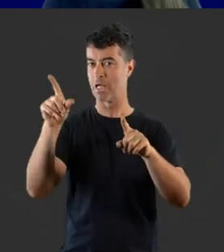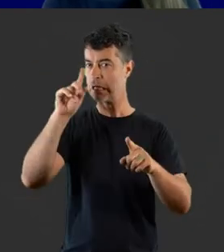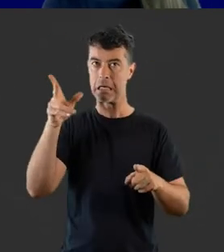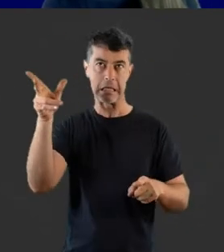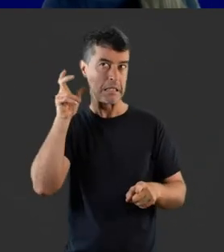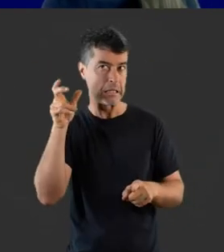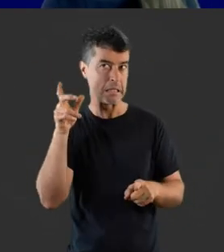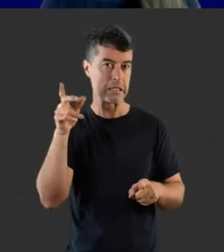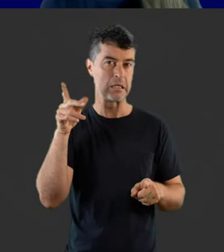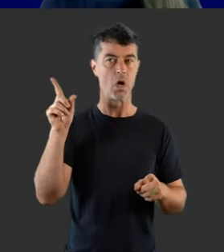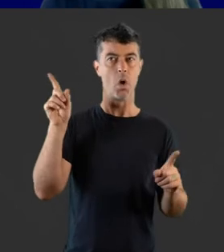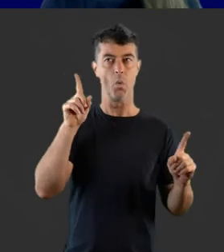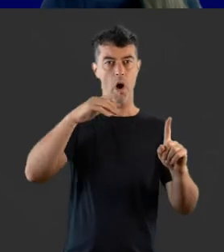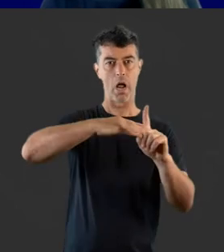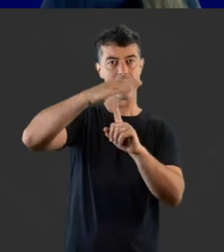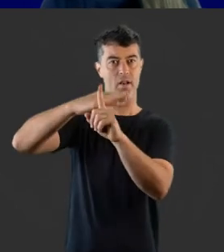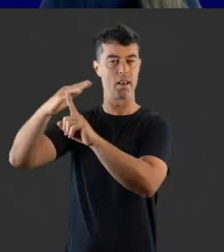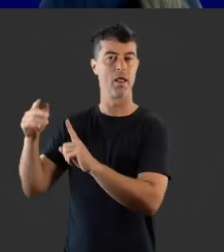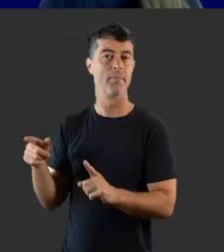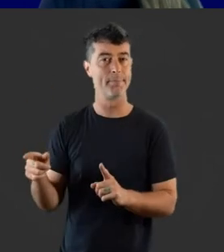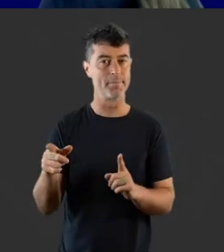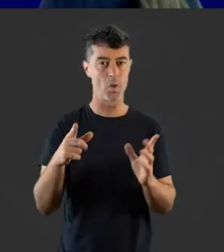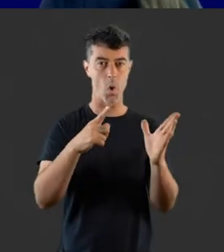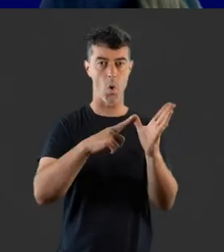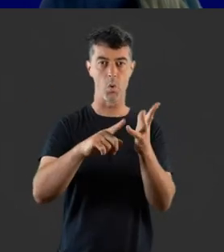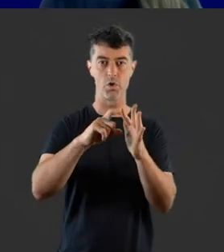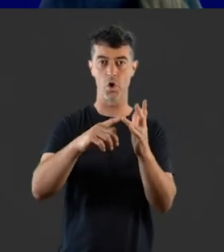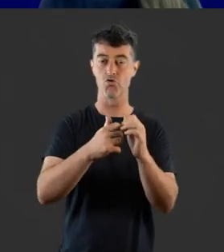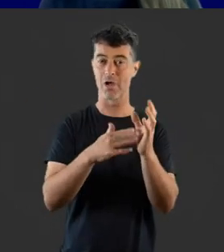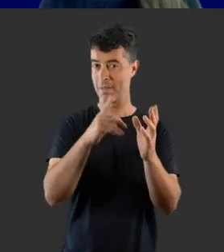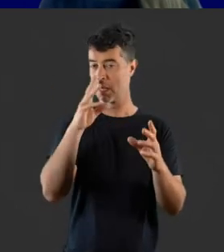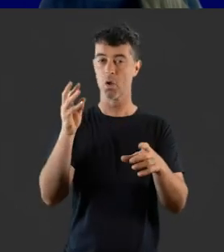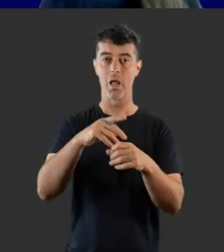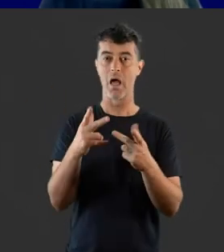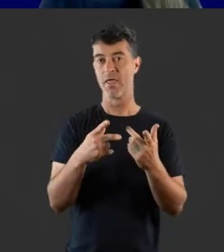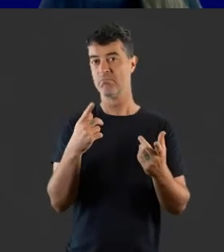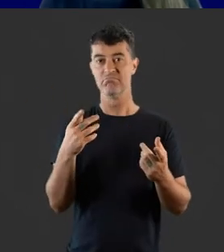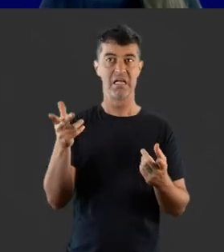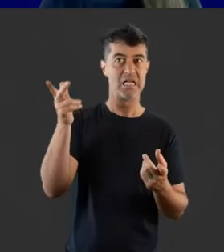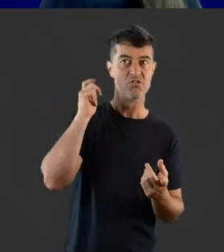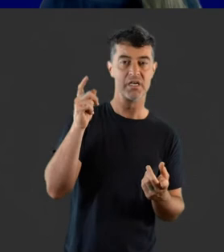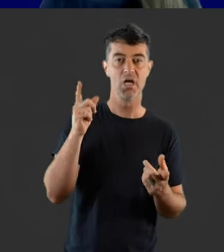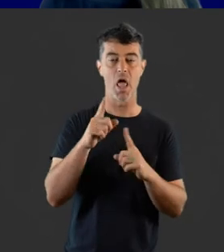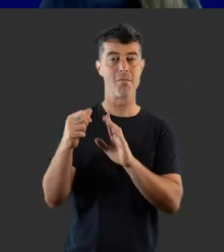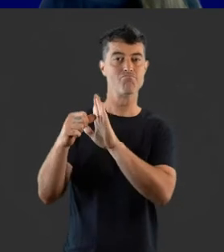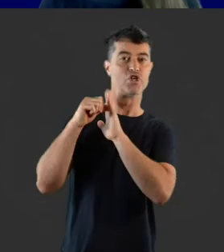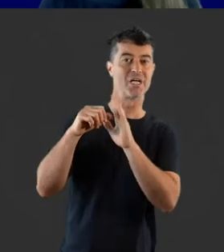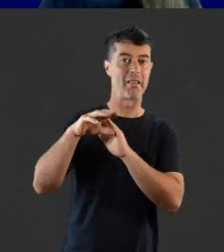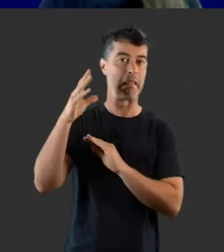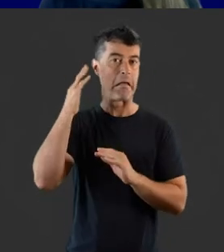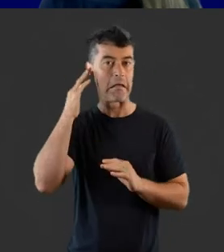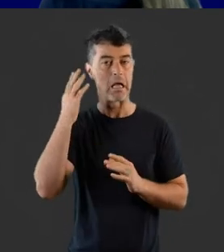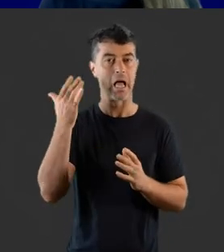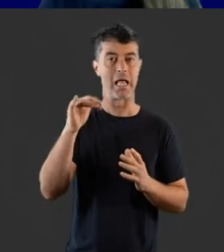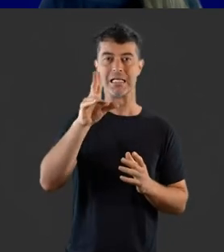of sound can be heard at what loudness. An audiogram can also include other hearing information like pressure in the ear